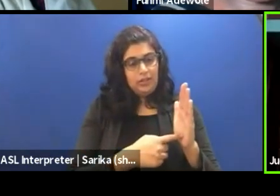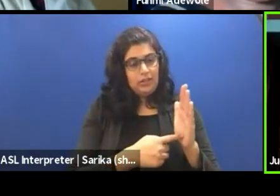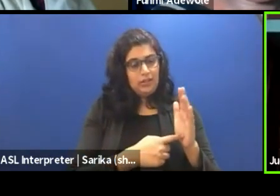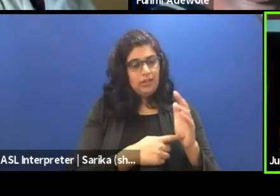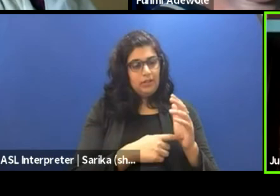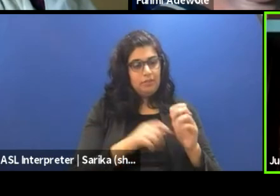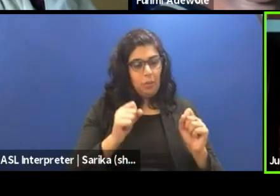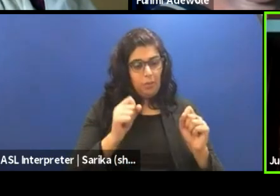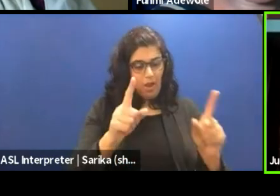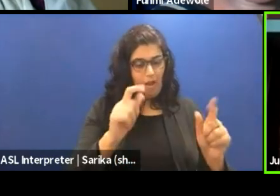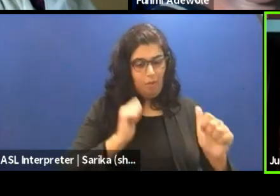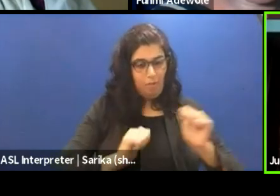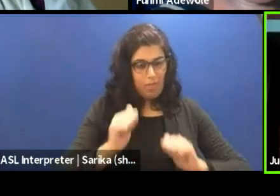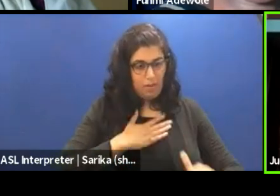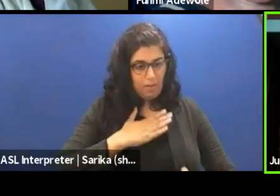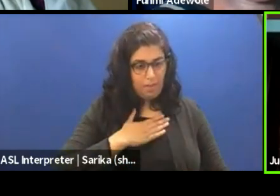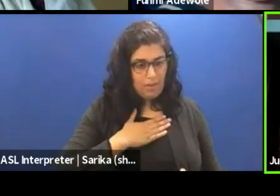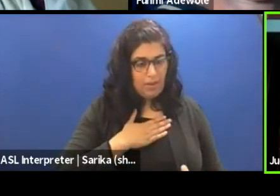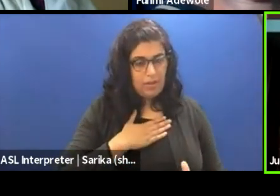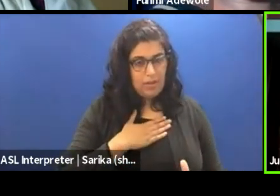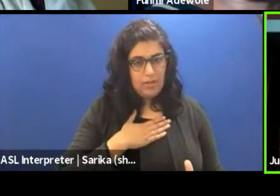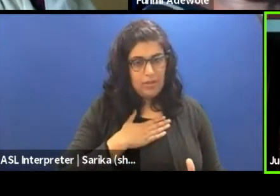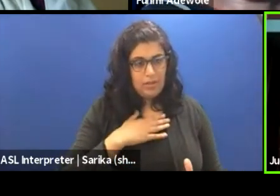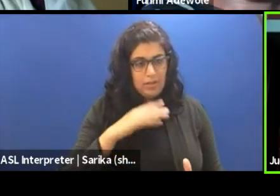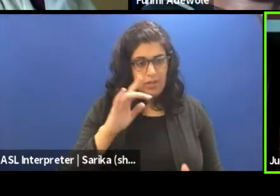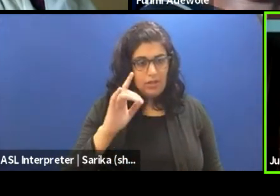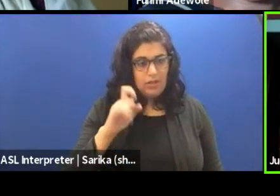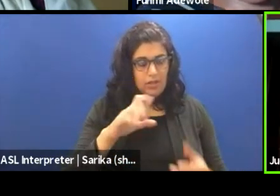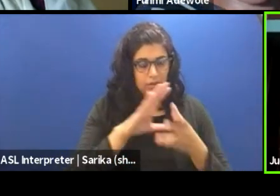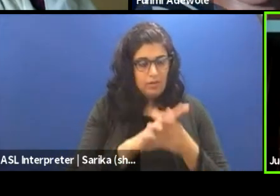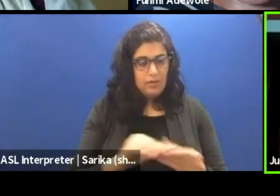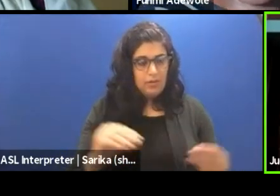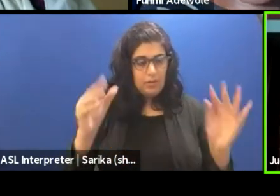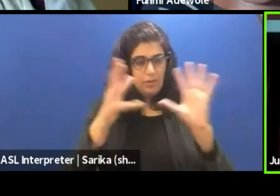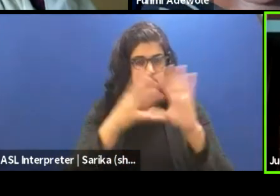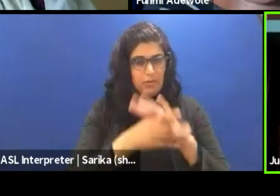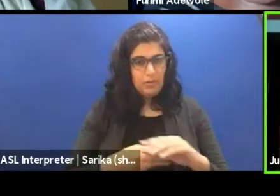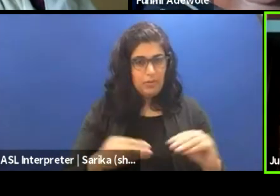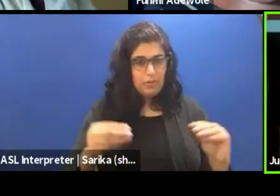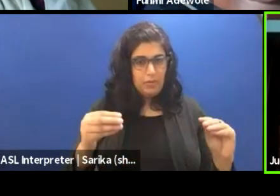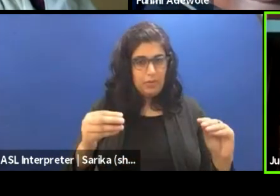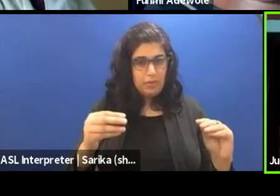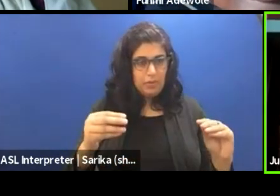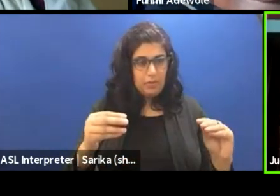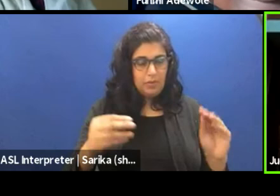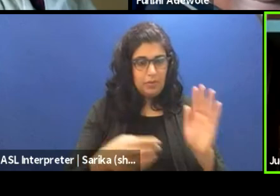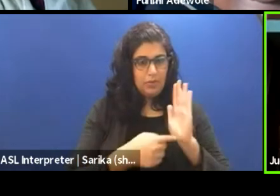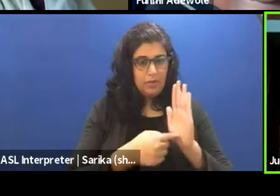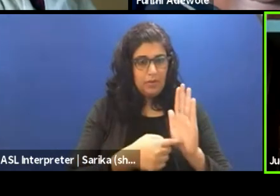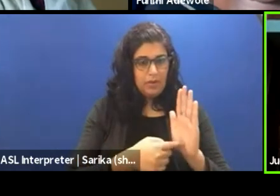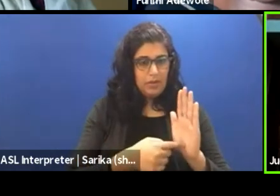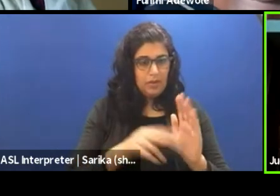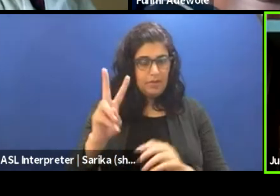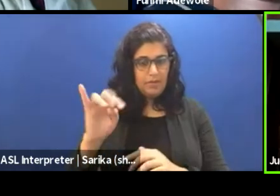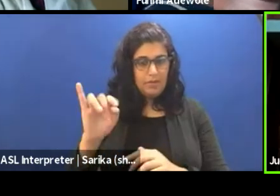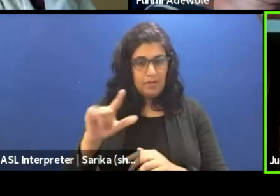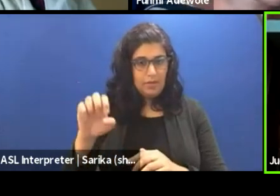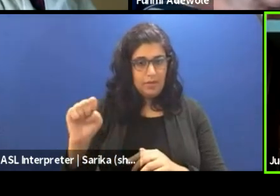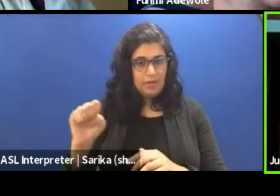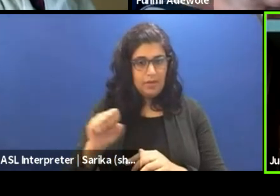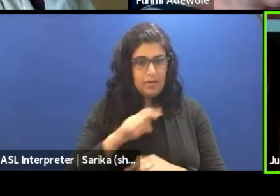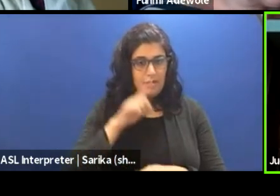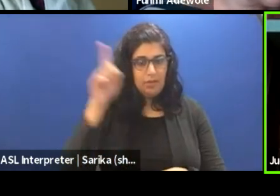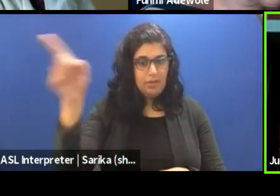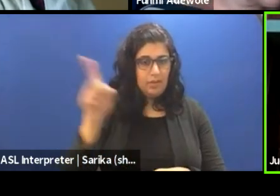of mine where we had to tell a story about a village in Baden,